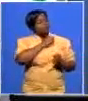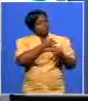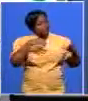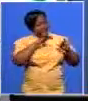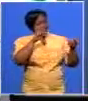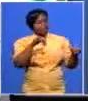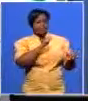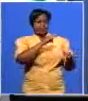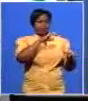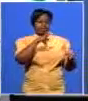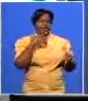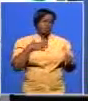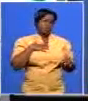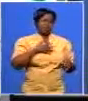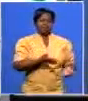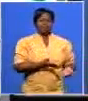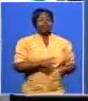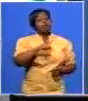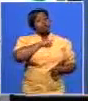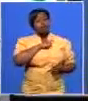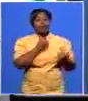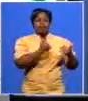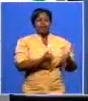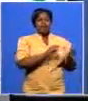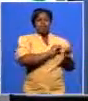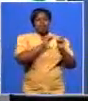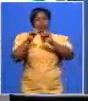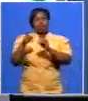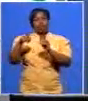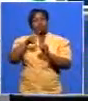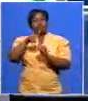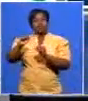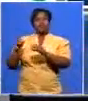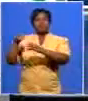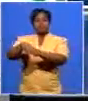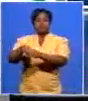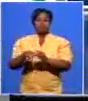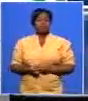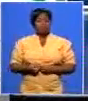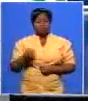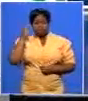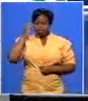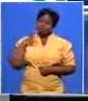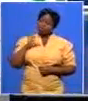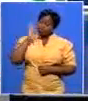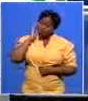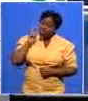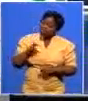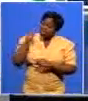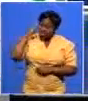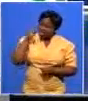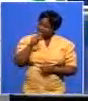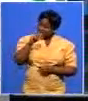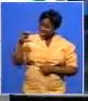ANC don't want and that is why they're coming to us i'm interested to know if you think that the ANC's message has been